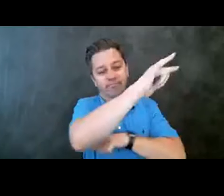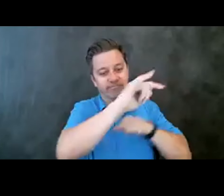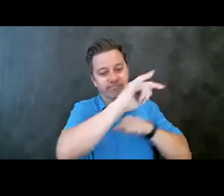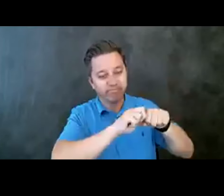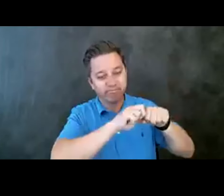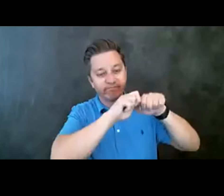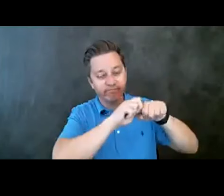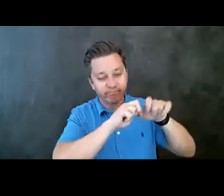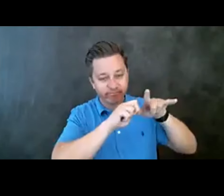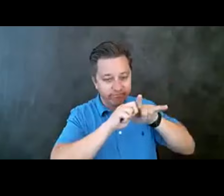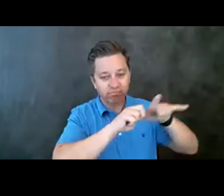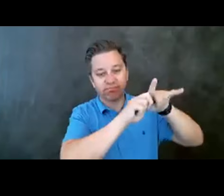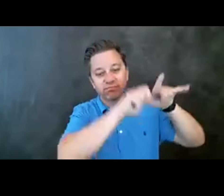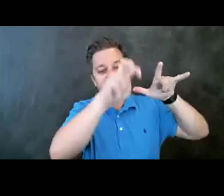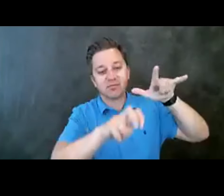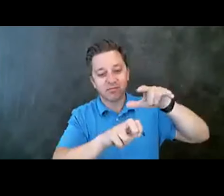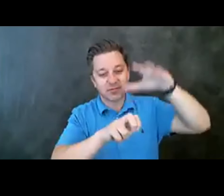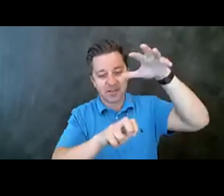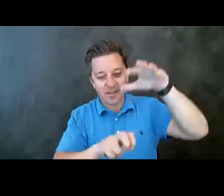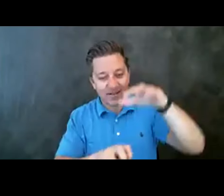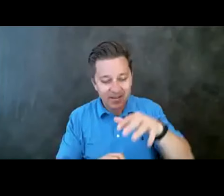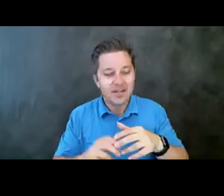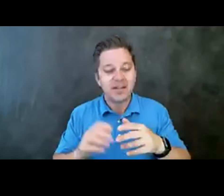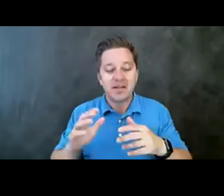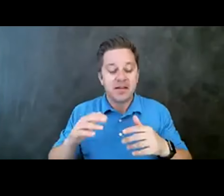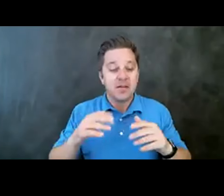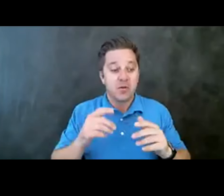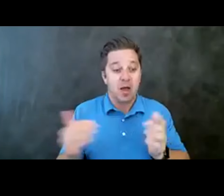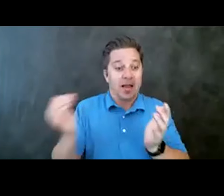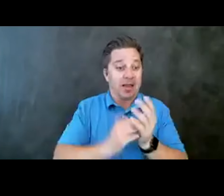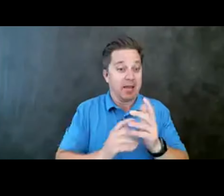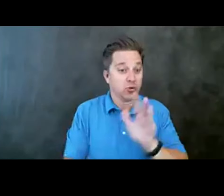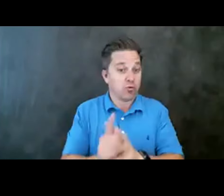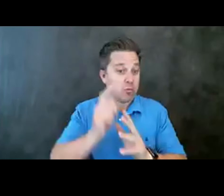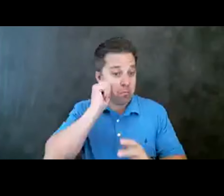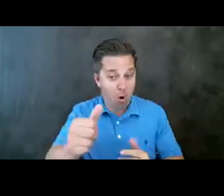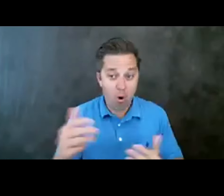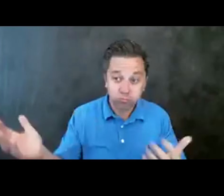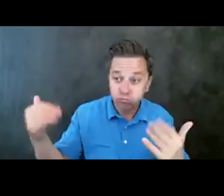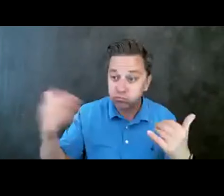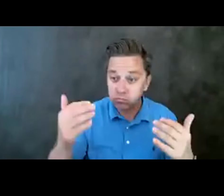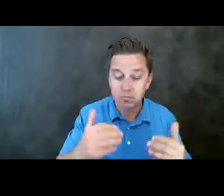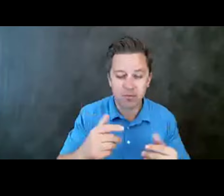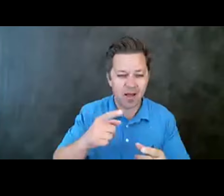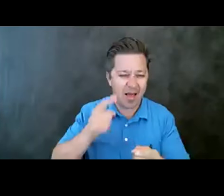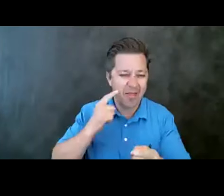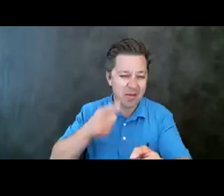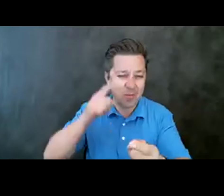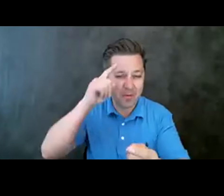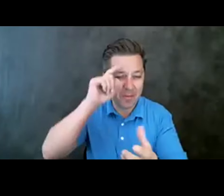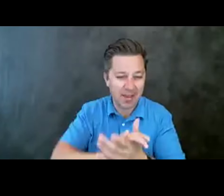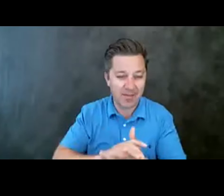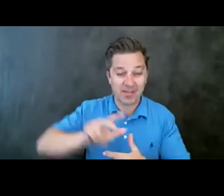tomorrow and you say, hey, everybody, we're going skydiving again. I think you would probably agree that the second time you went skydiving, you would have less fear